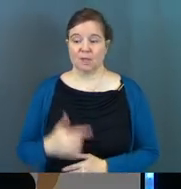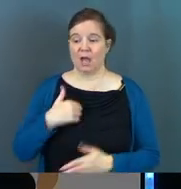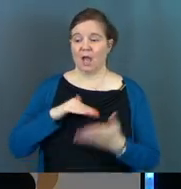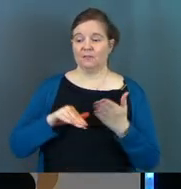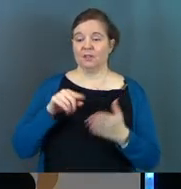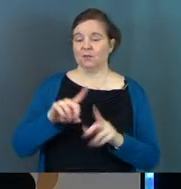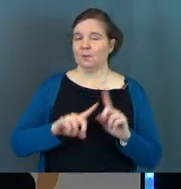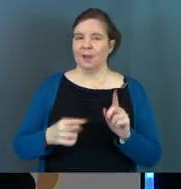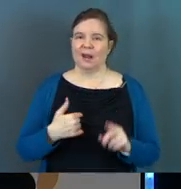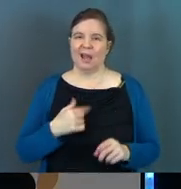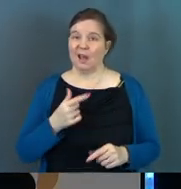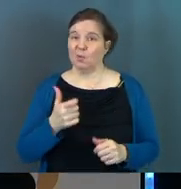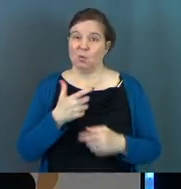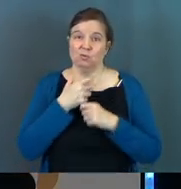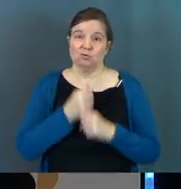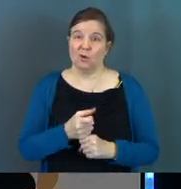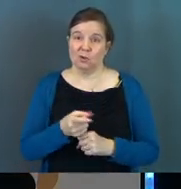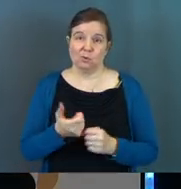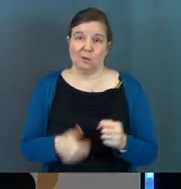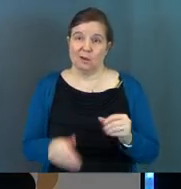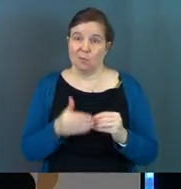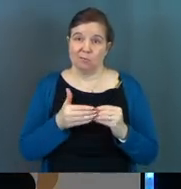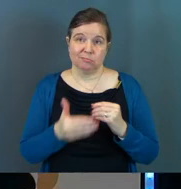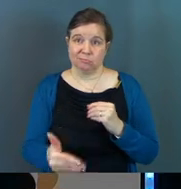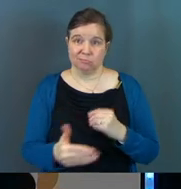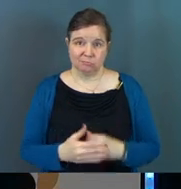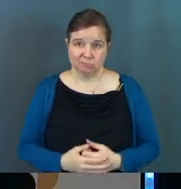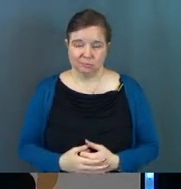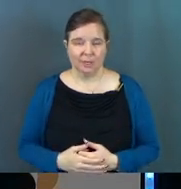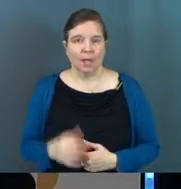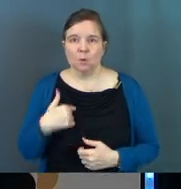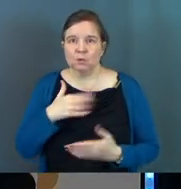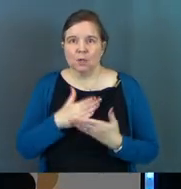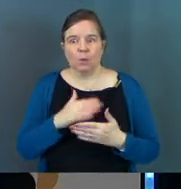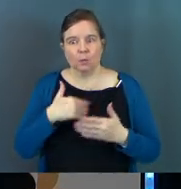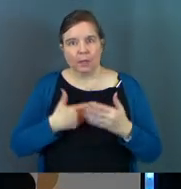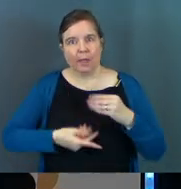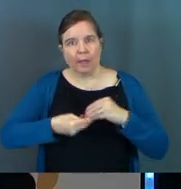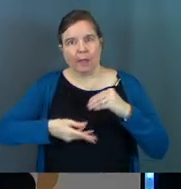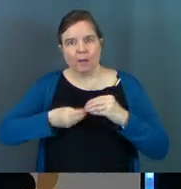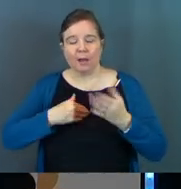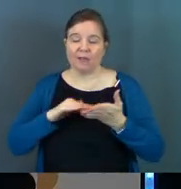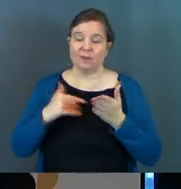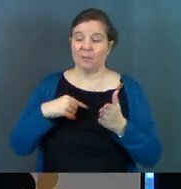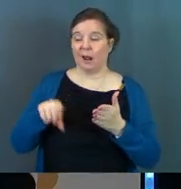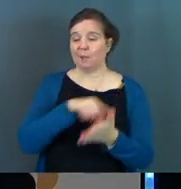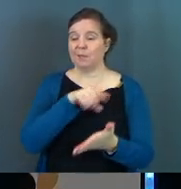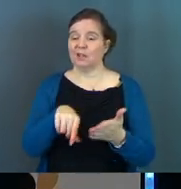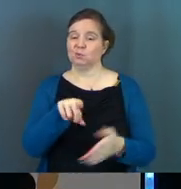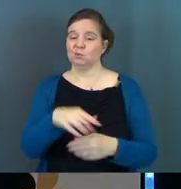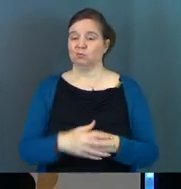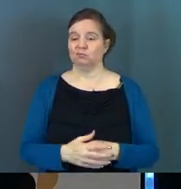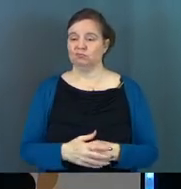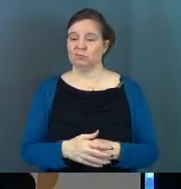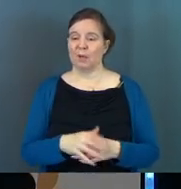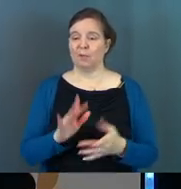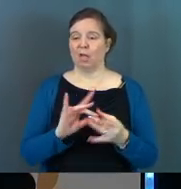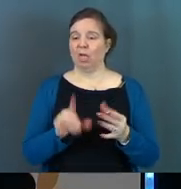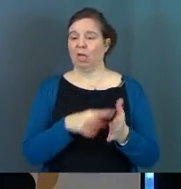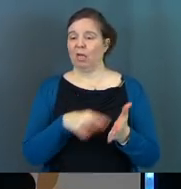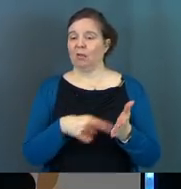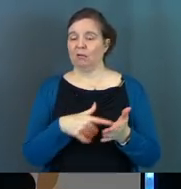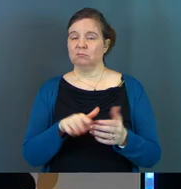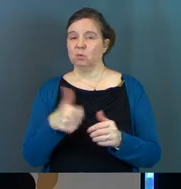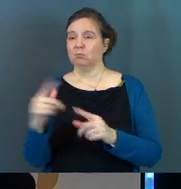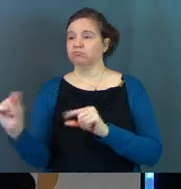I forgive you, but I sure won't trust you. And we don't stop there. I forgive you, but I'm canceling you. Like, I'm going to bad talk you